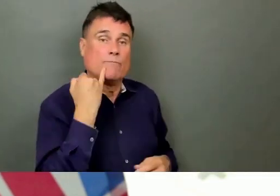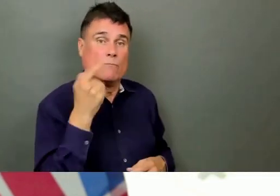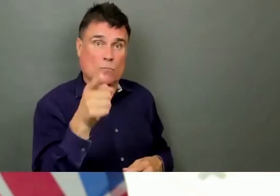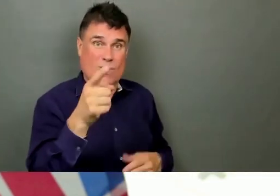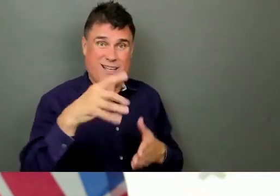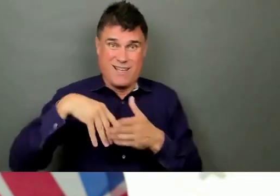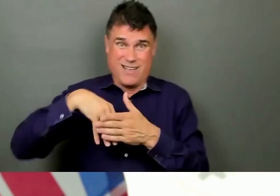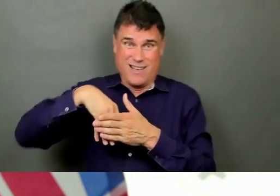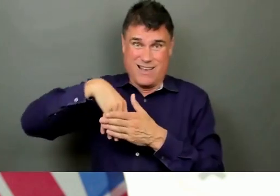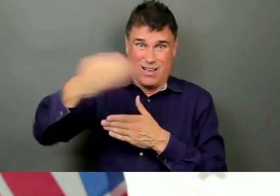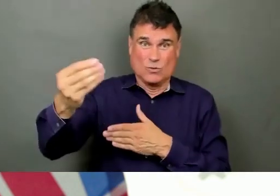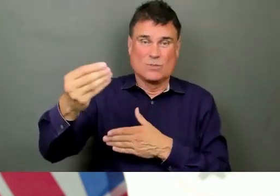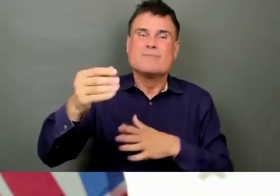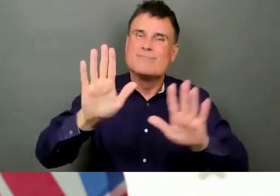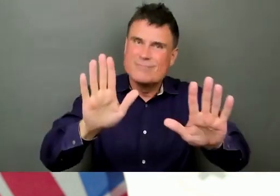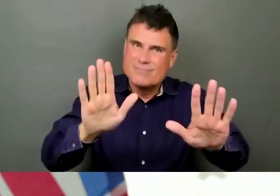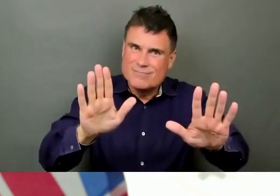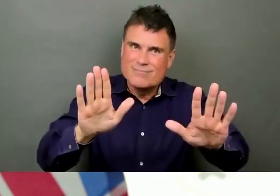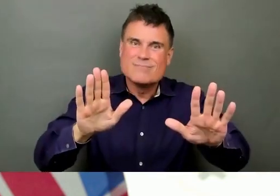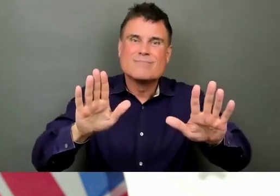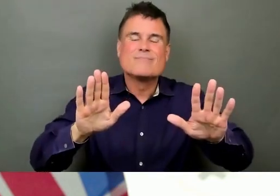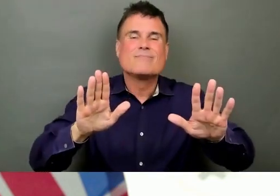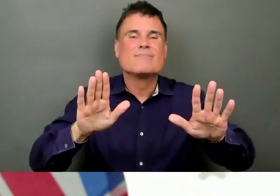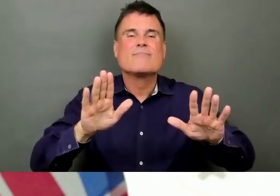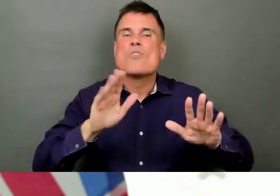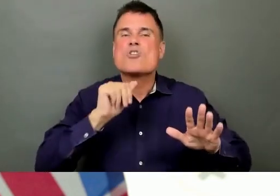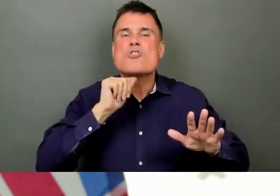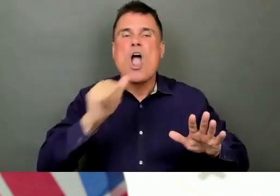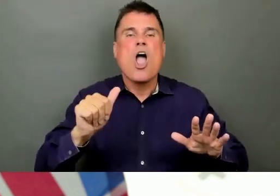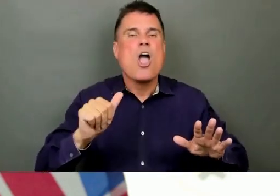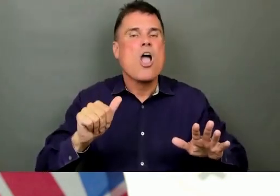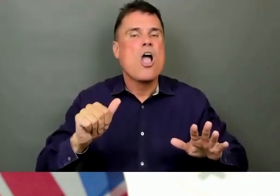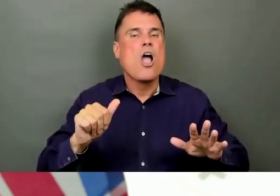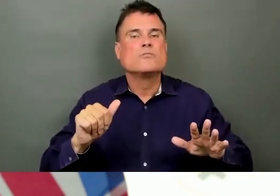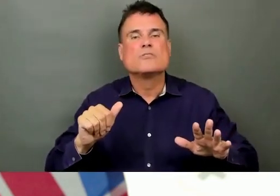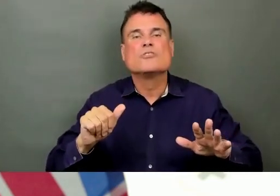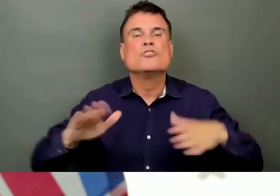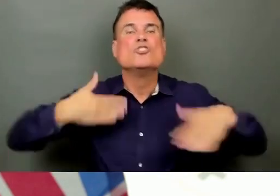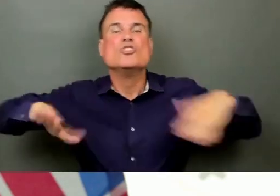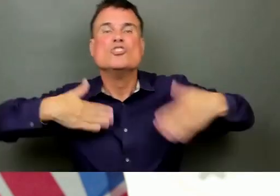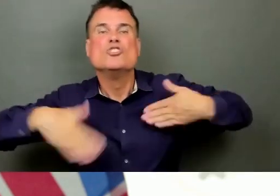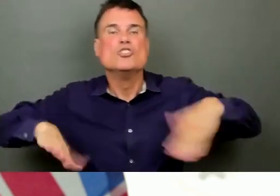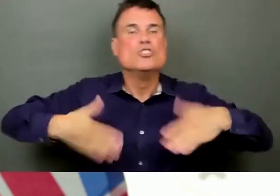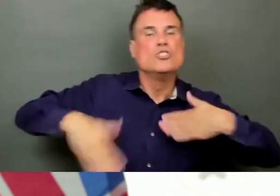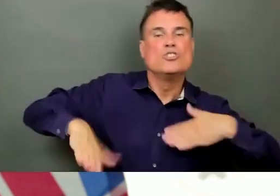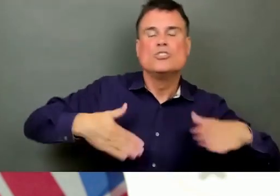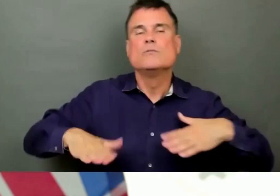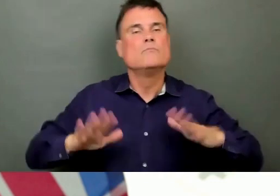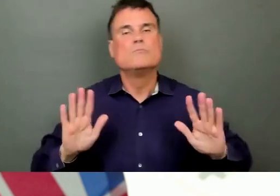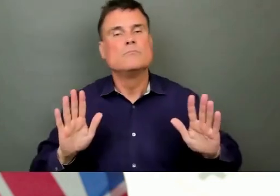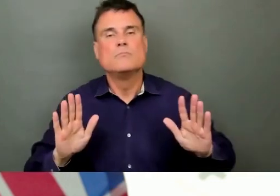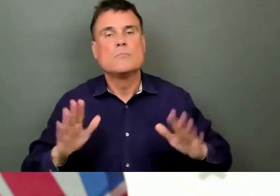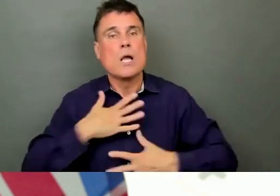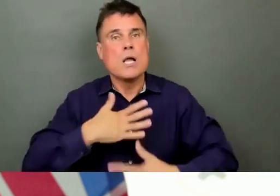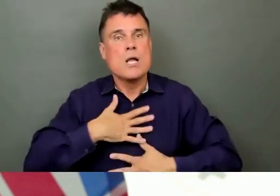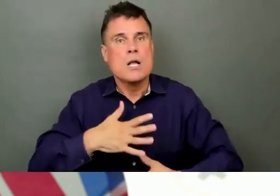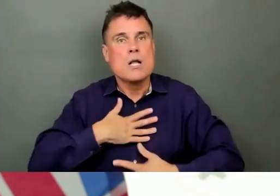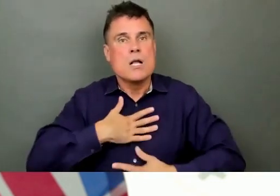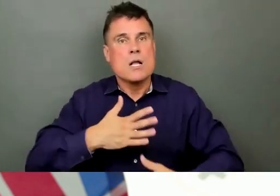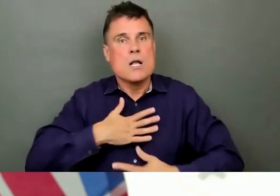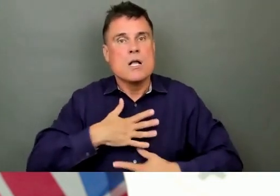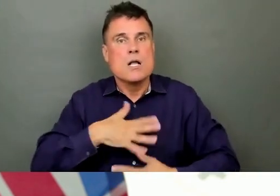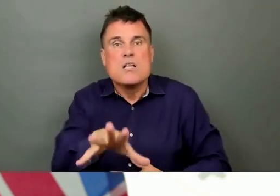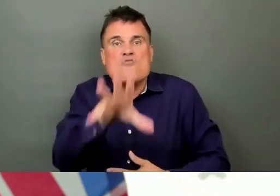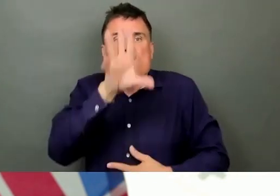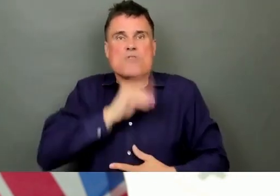when you're resting. That means that you're 10 times more exposed to the wildfire smoke. So everybody needs to be careful